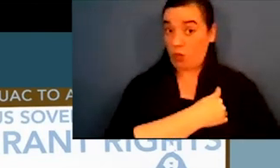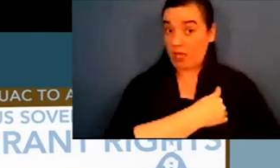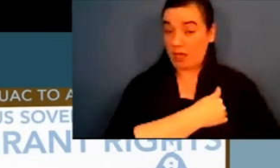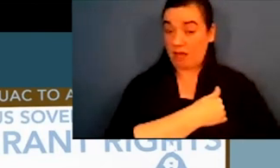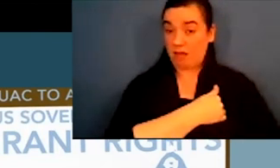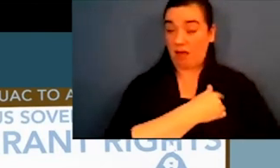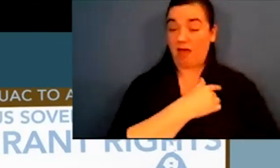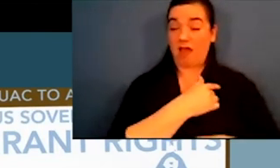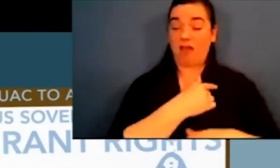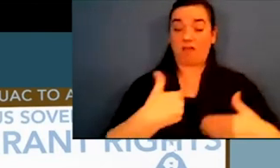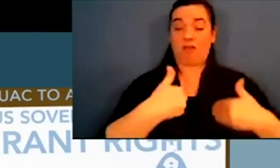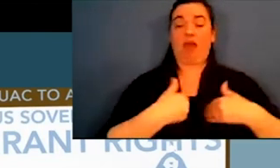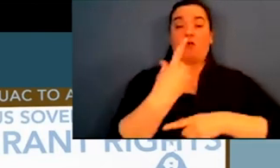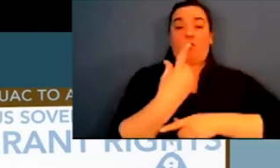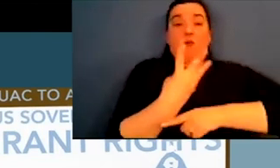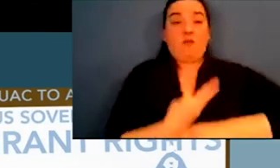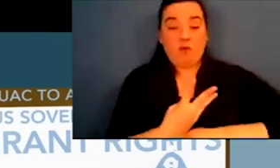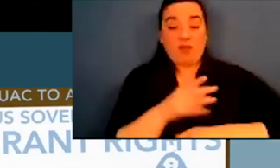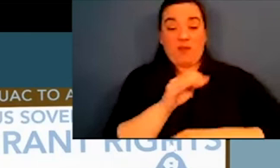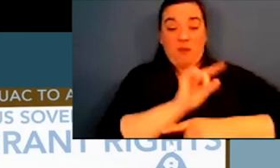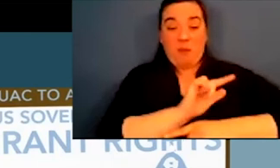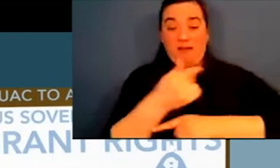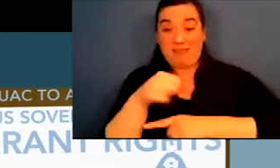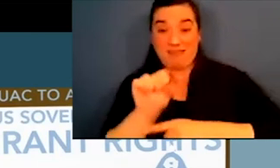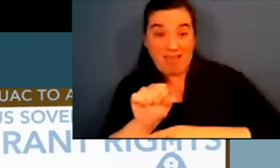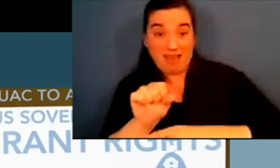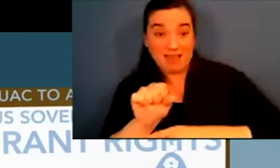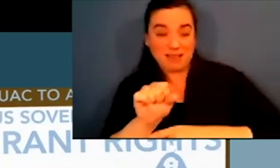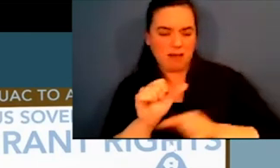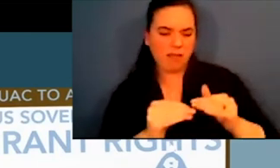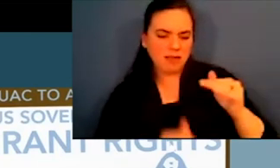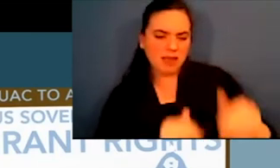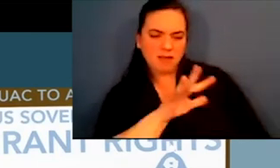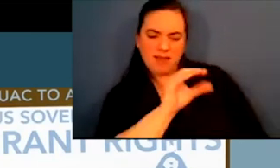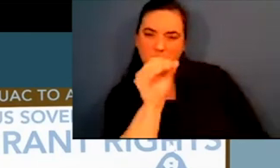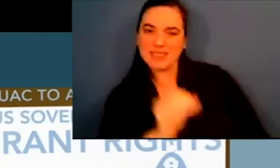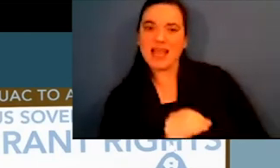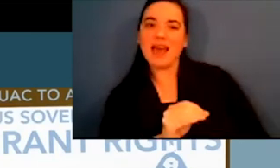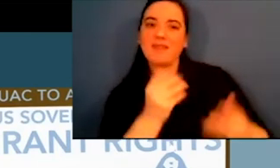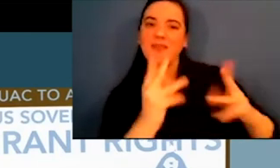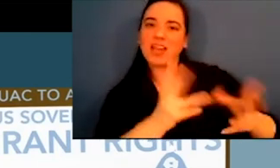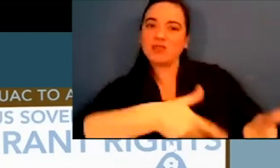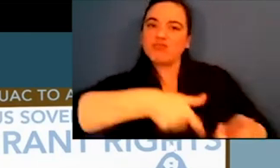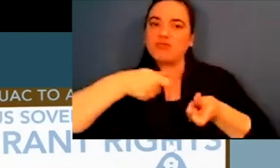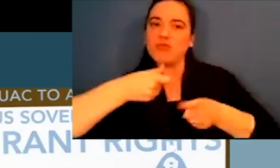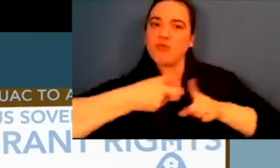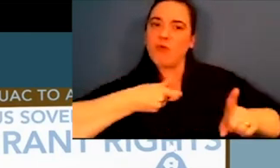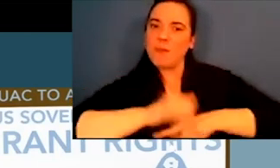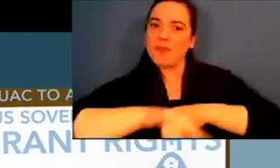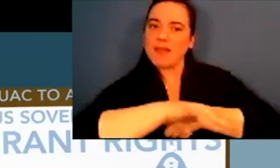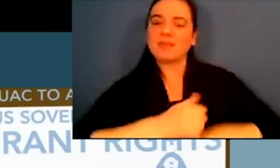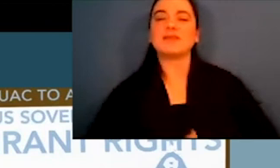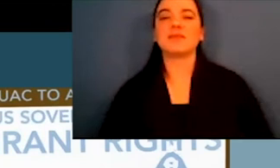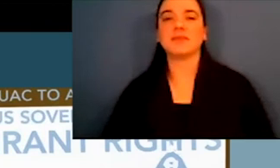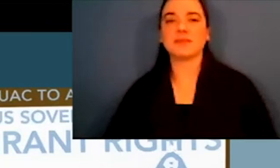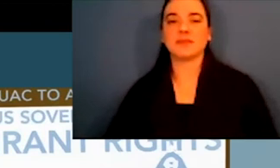And it's very scary to know that we comprise a fourth of the US's onshore oil and gas, but less than